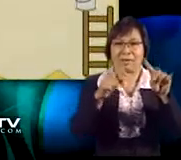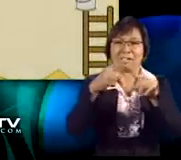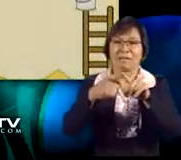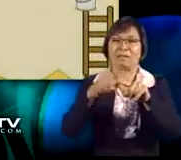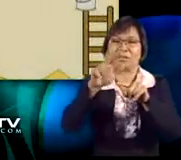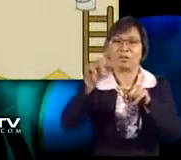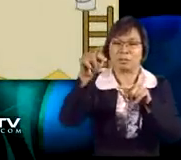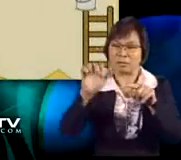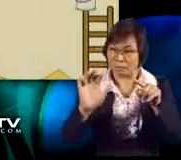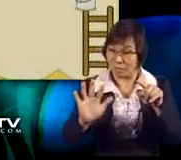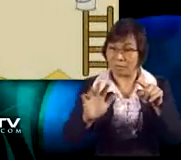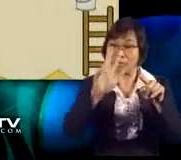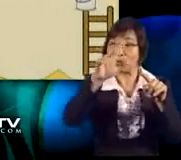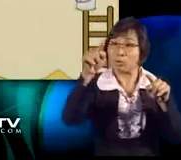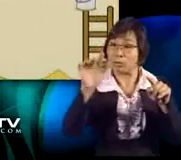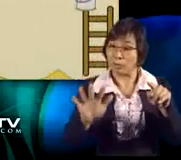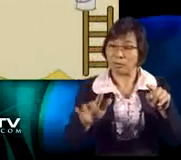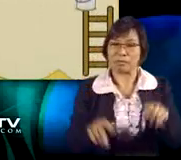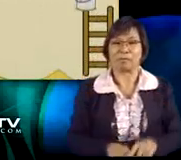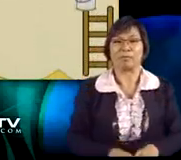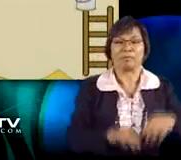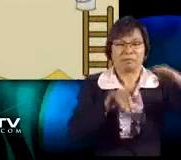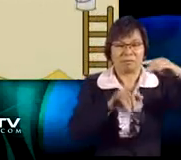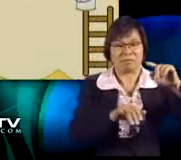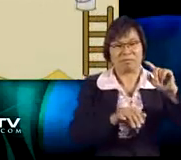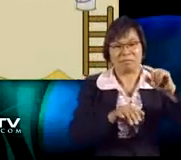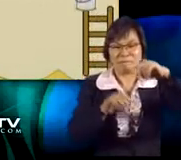4 and 1, 10. Add it to 3 and 1 fifth.